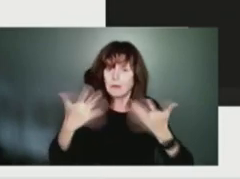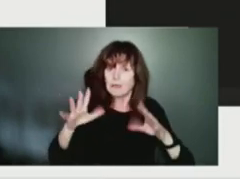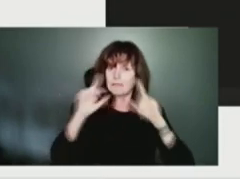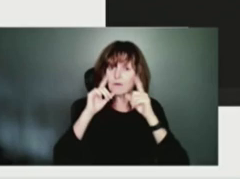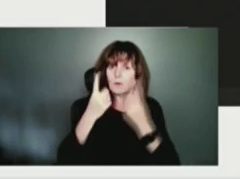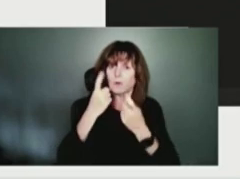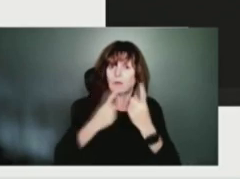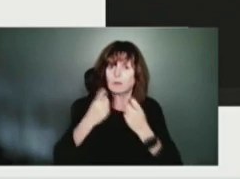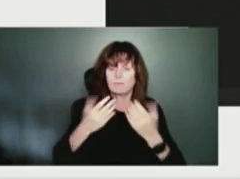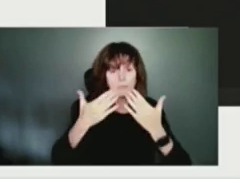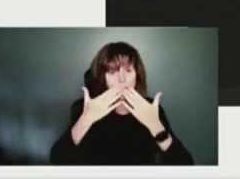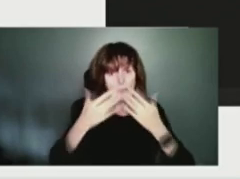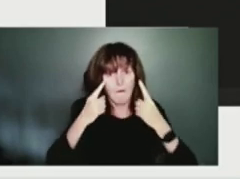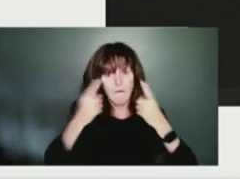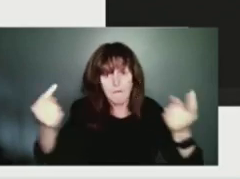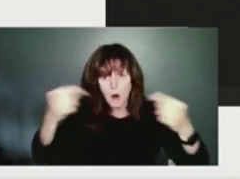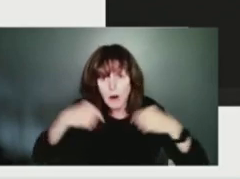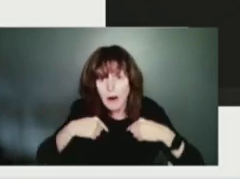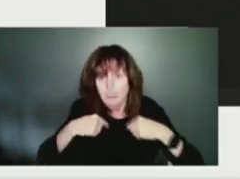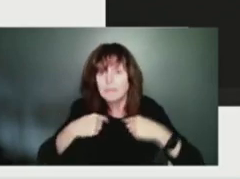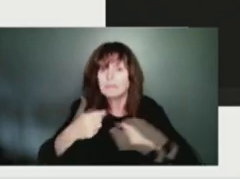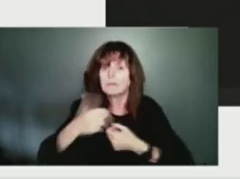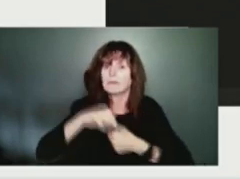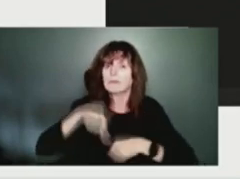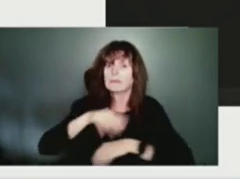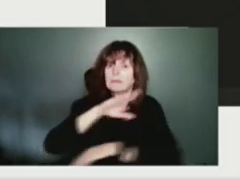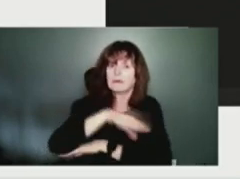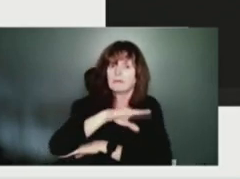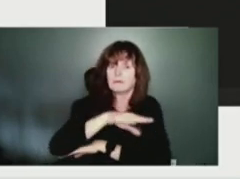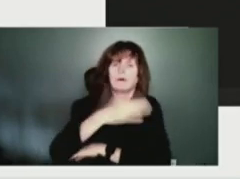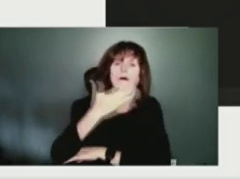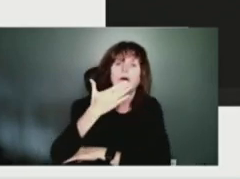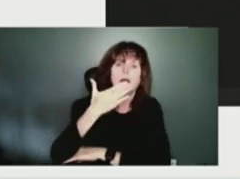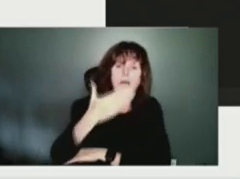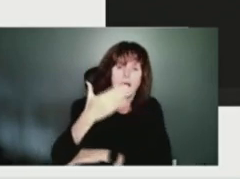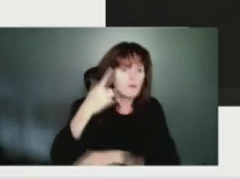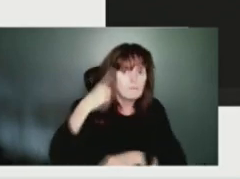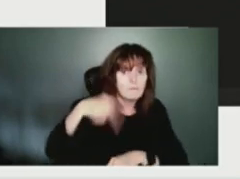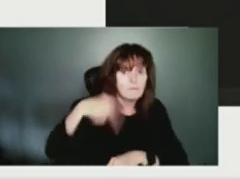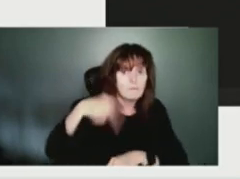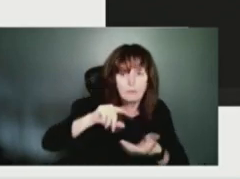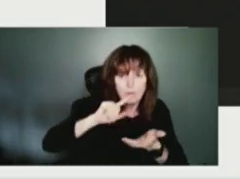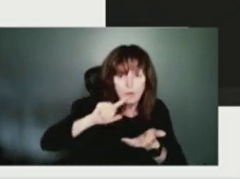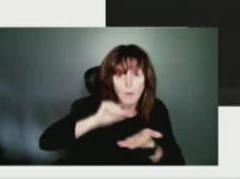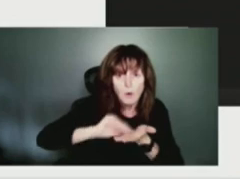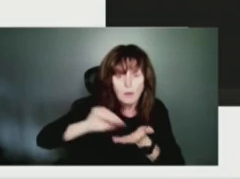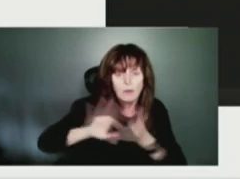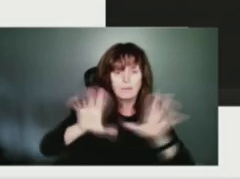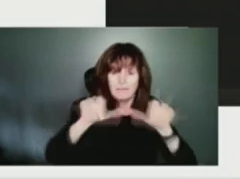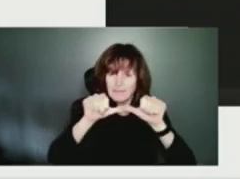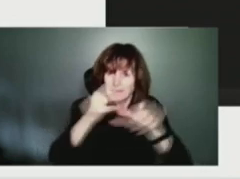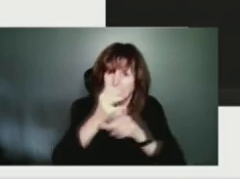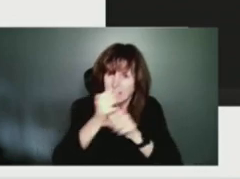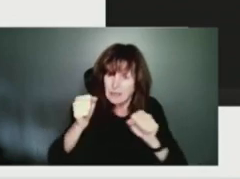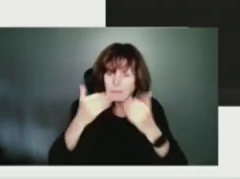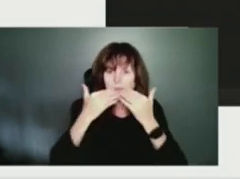to all the reporters for your questions. Please stay safe, everyone, and thank you again for being here. Thank you.